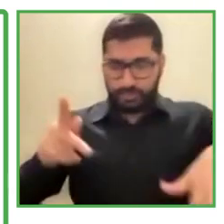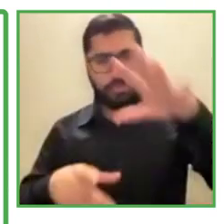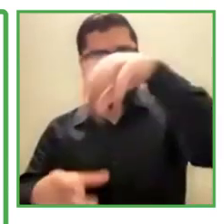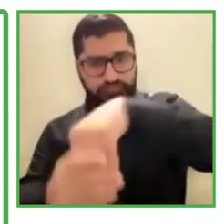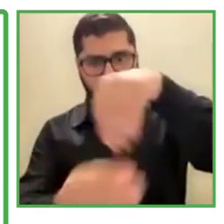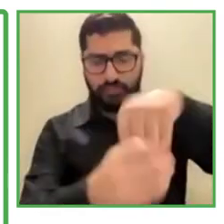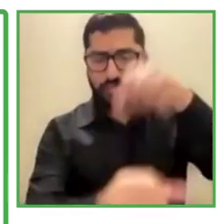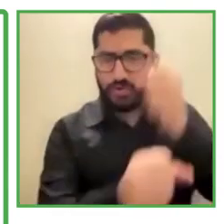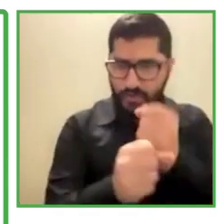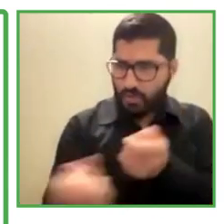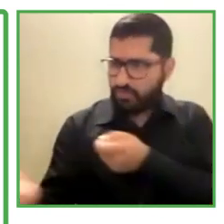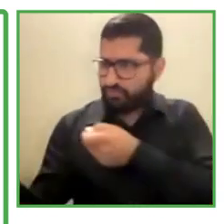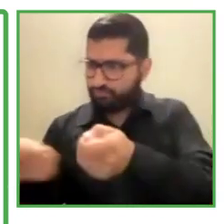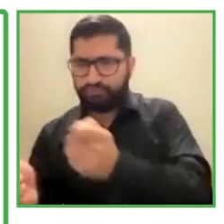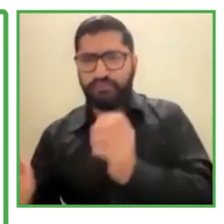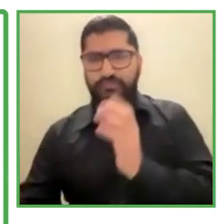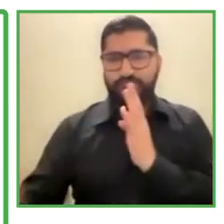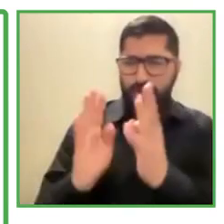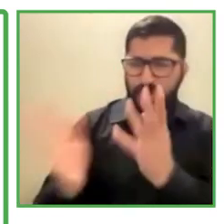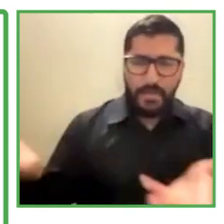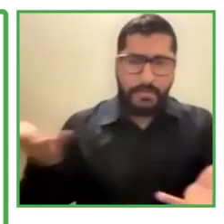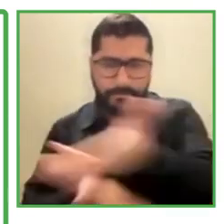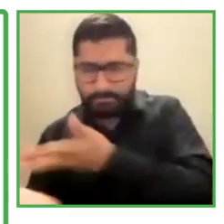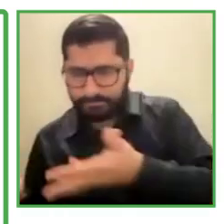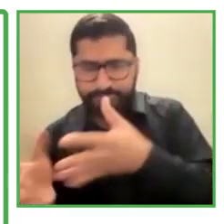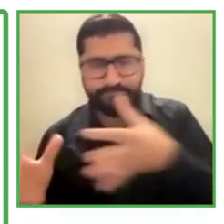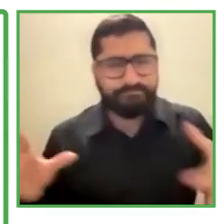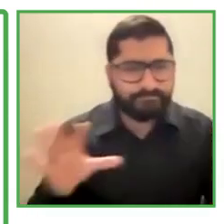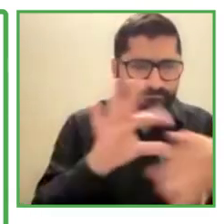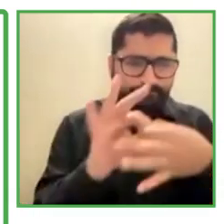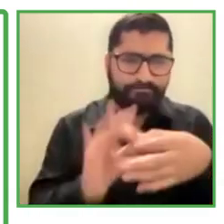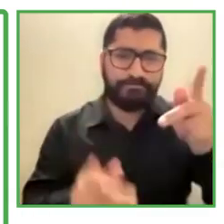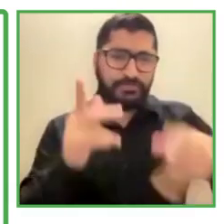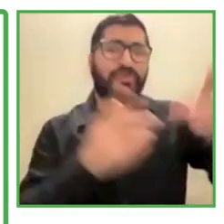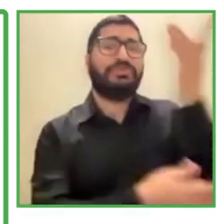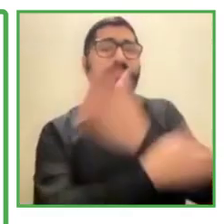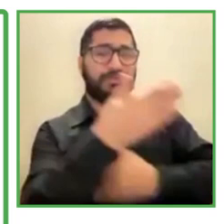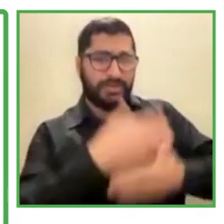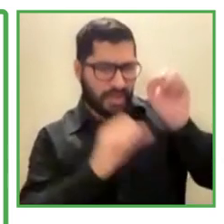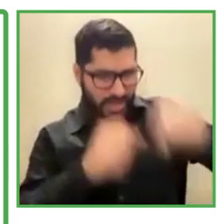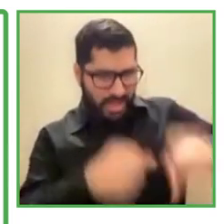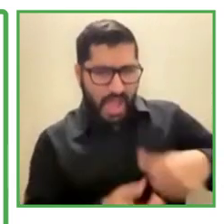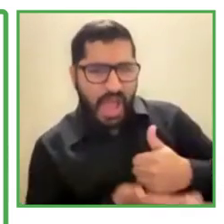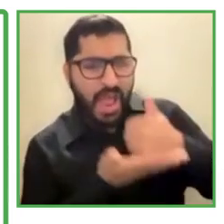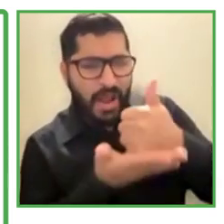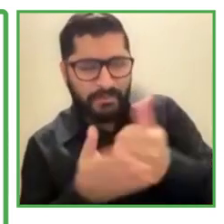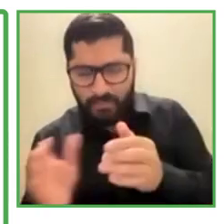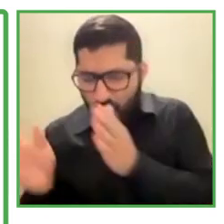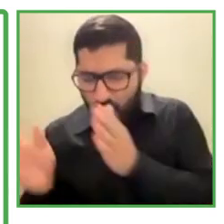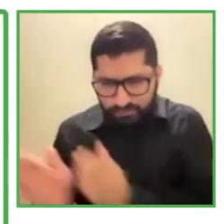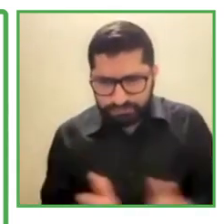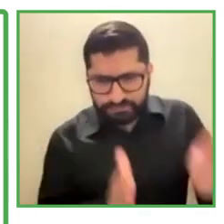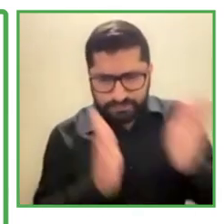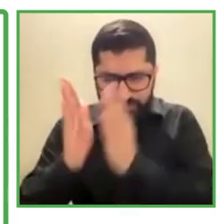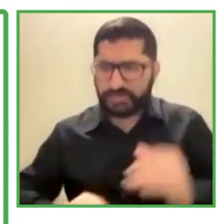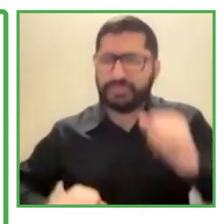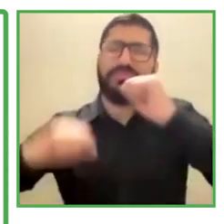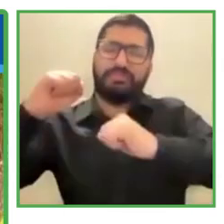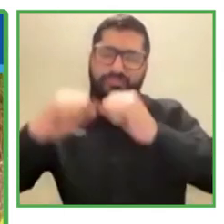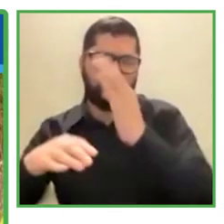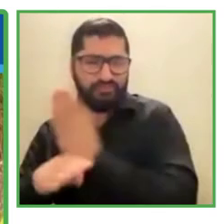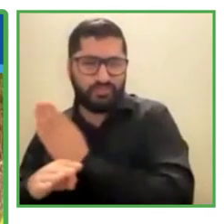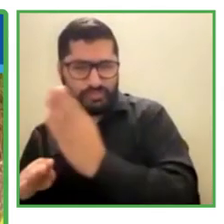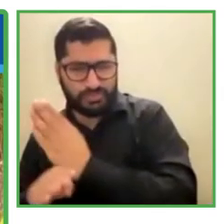organizations to understand what are the physical and digital barriers that they have. And we support them in inclusion requirements.